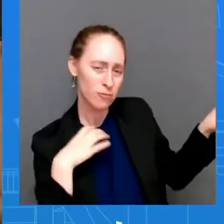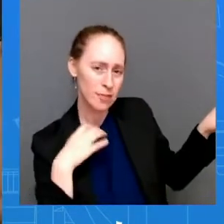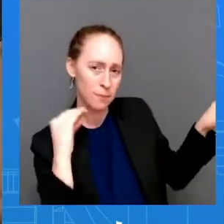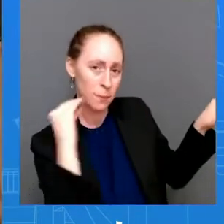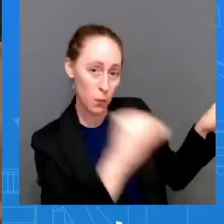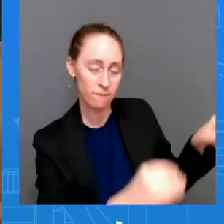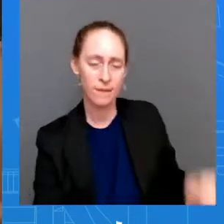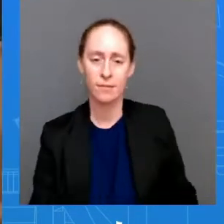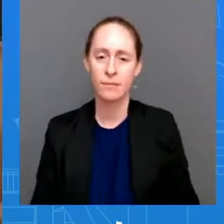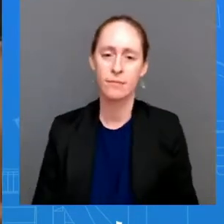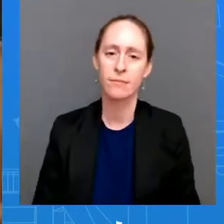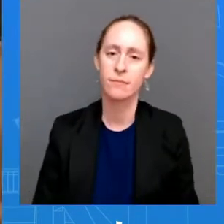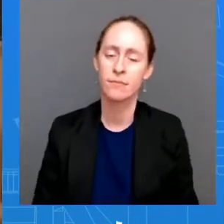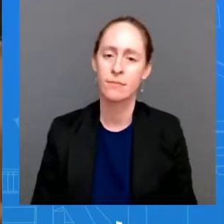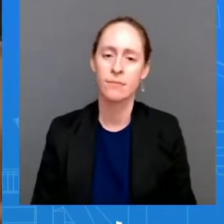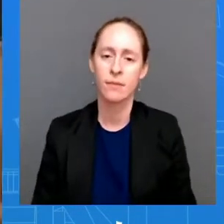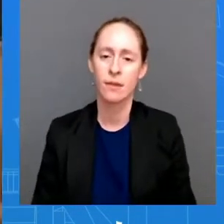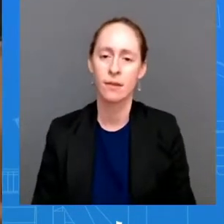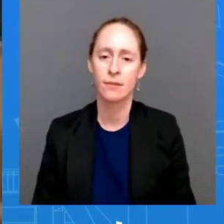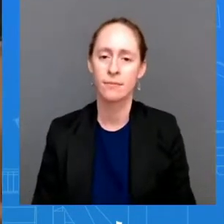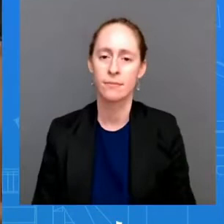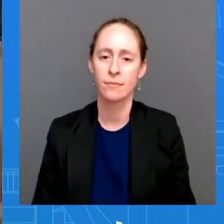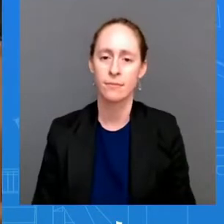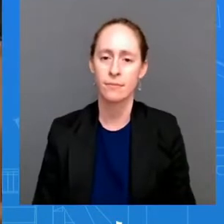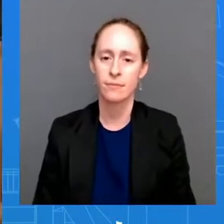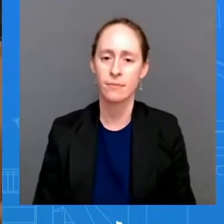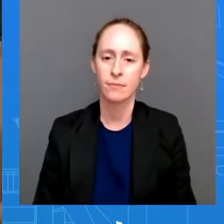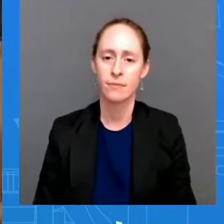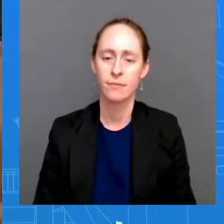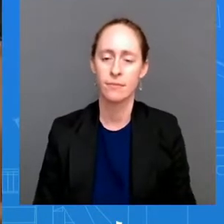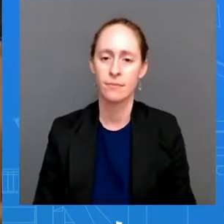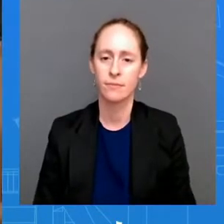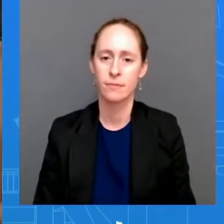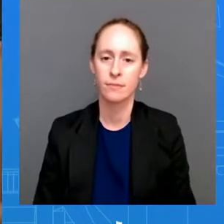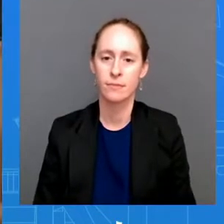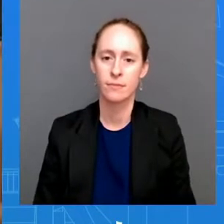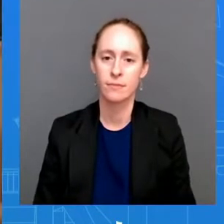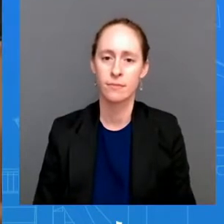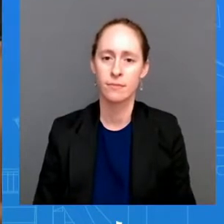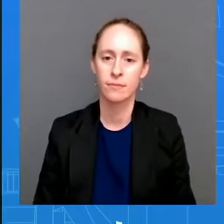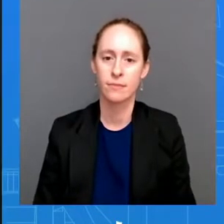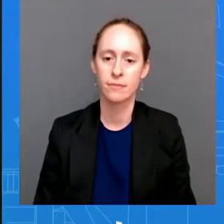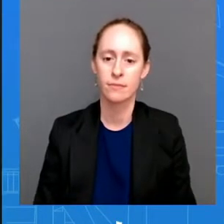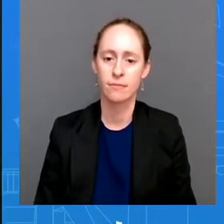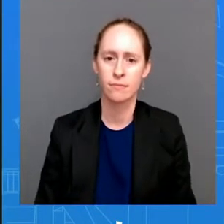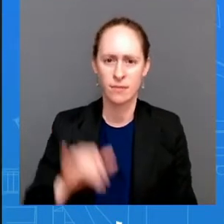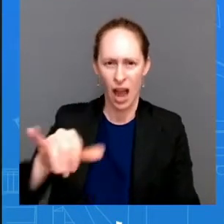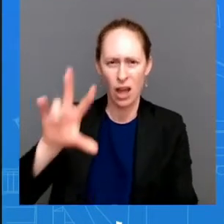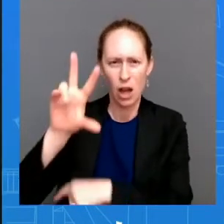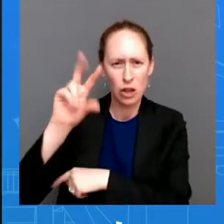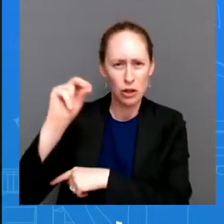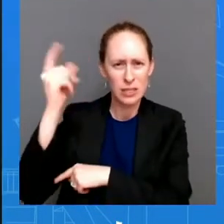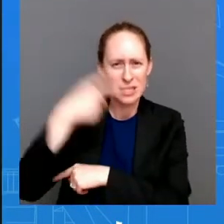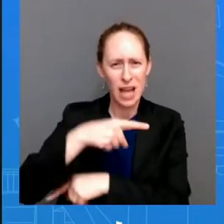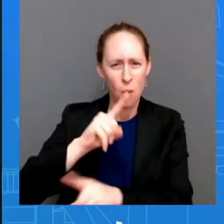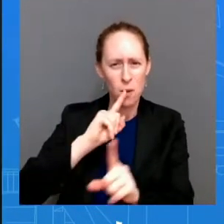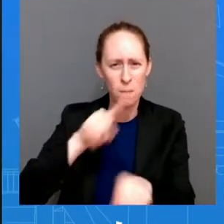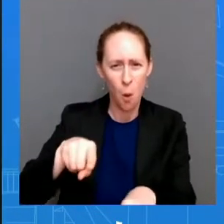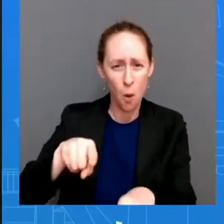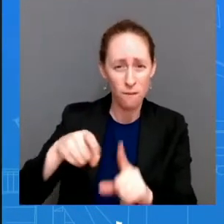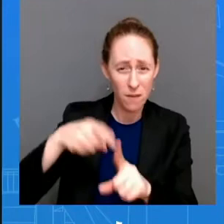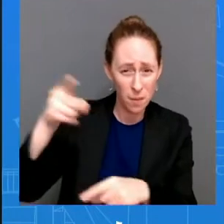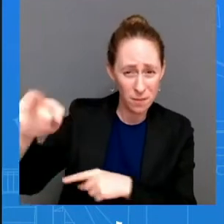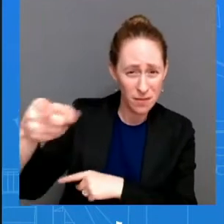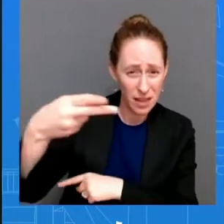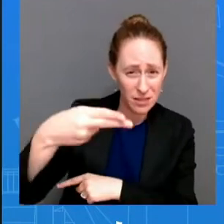President asked Secretary Becerra for? That would be on Sunday. I have not done the math, so I, I trust you on that.